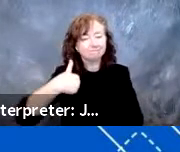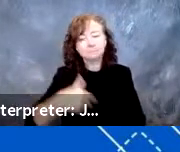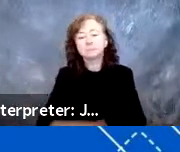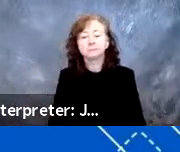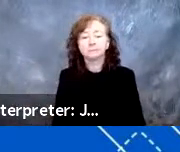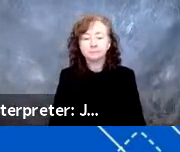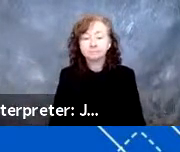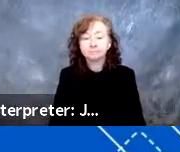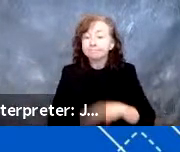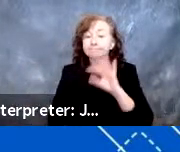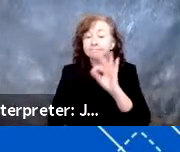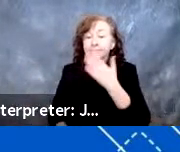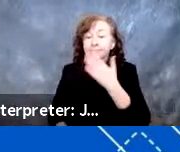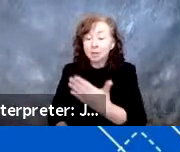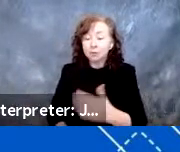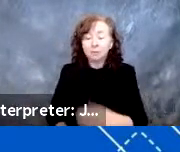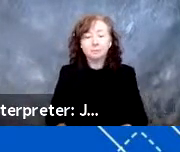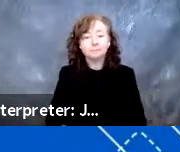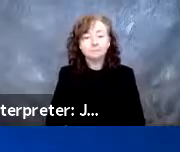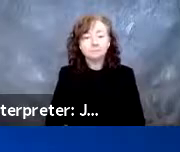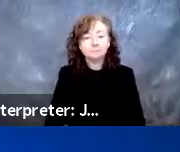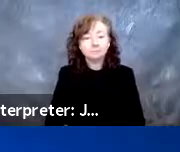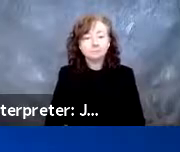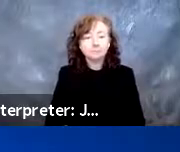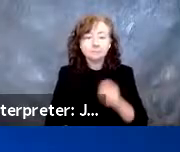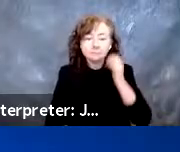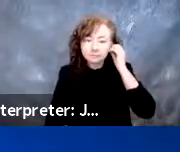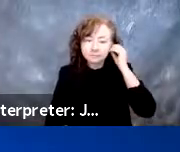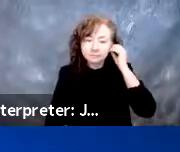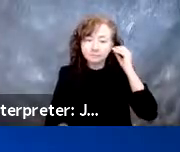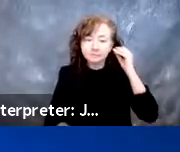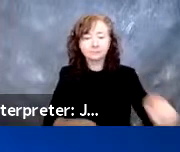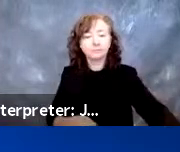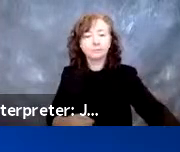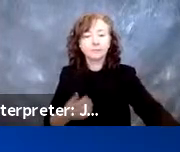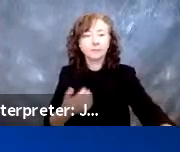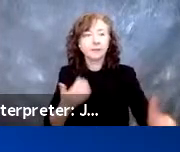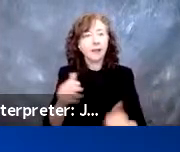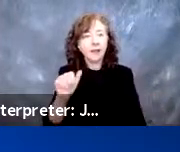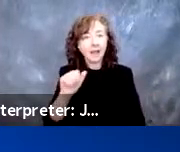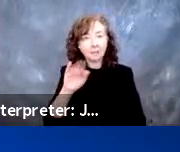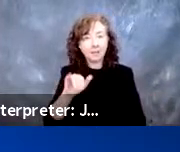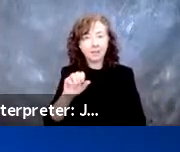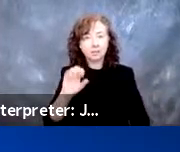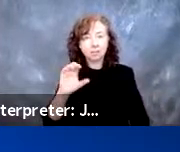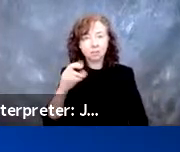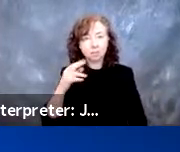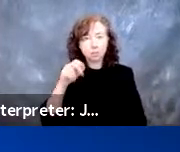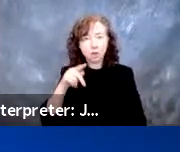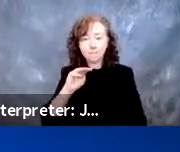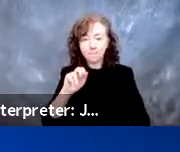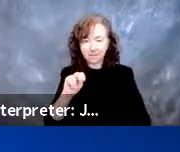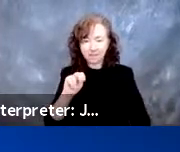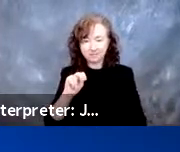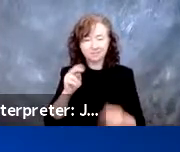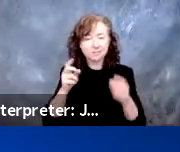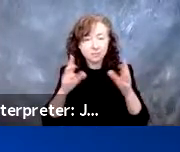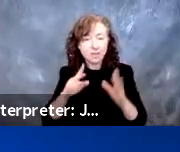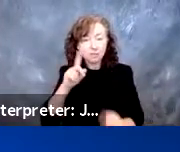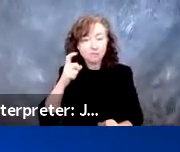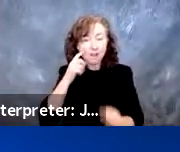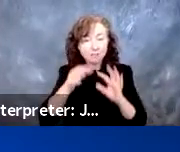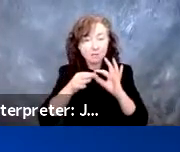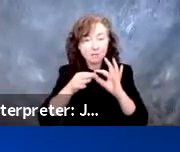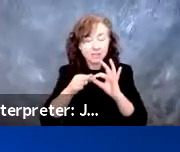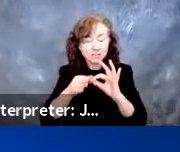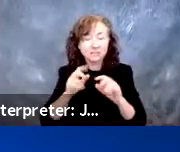with our presentation, I'd like to welcome Amy Shopman from the Director of Government Relations for the National